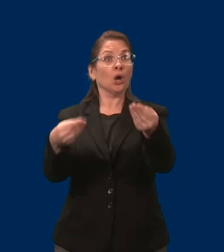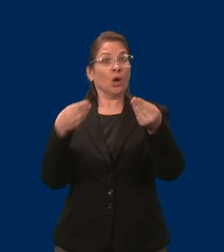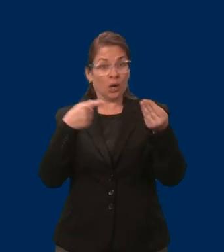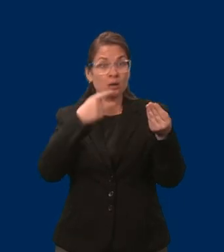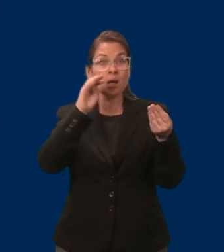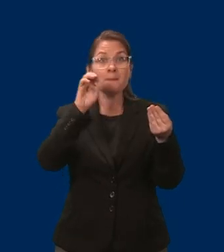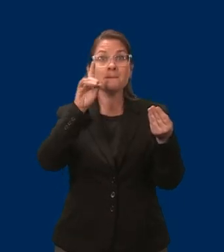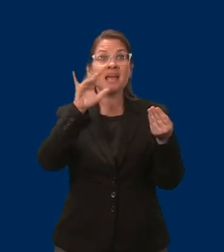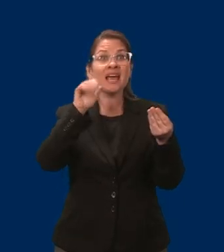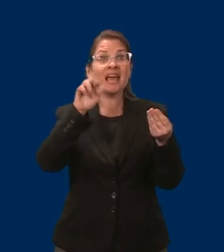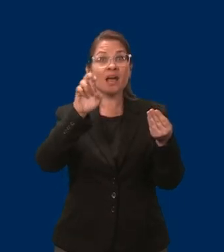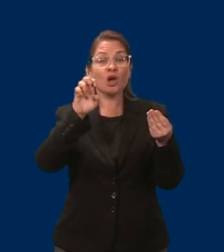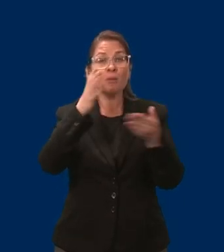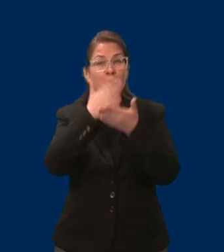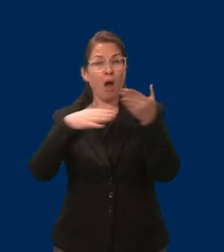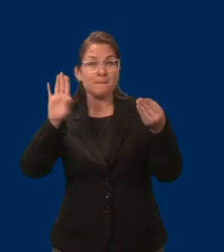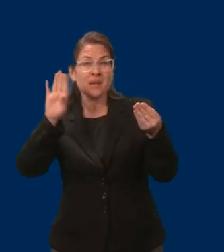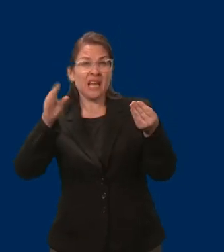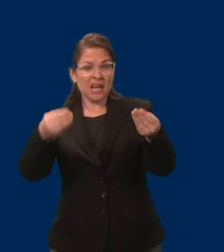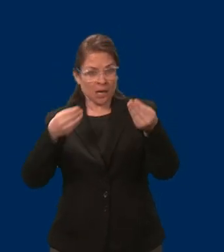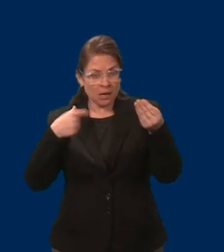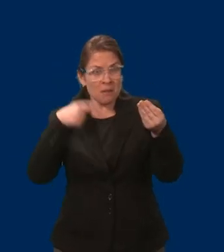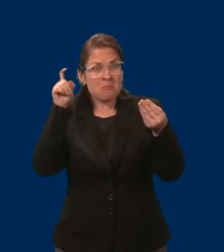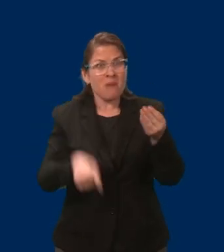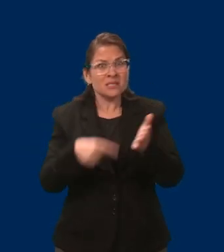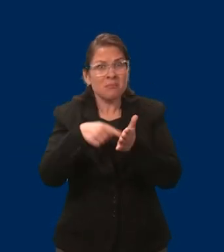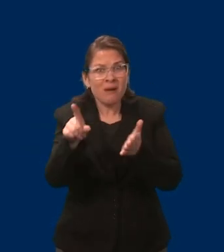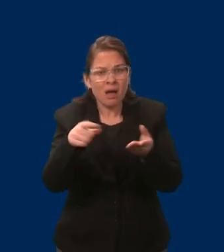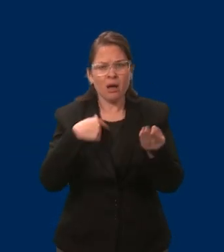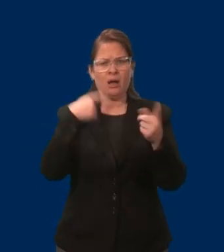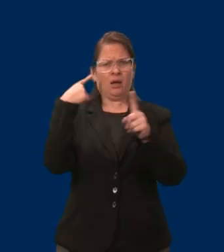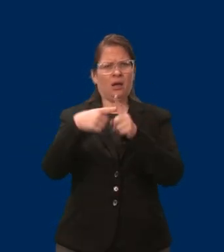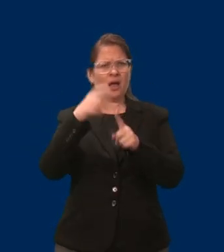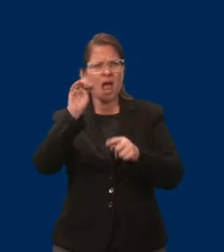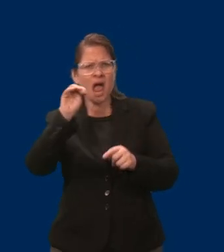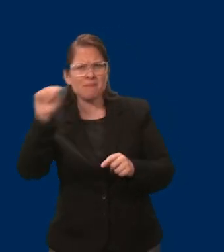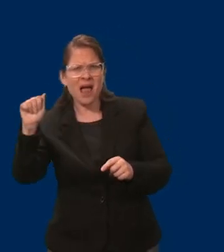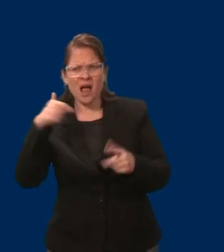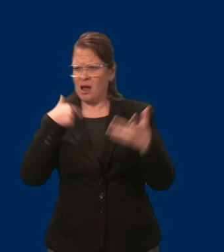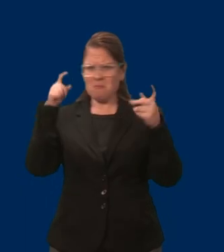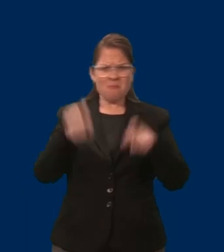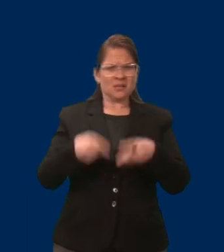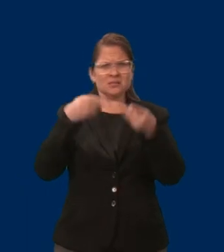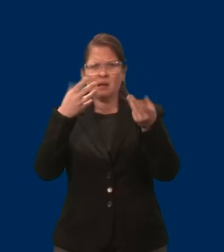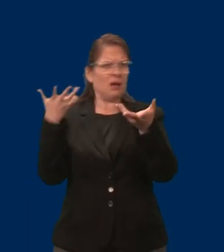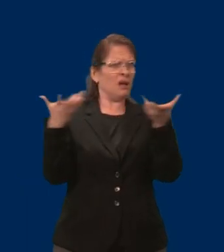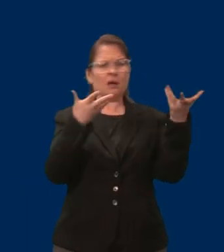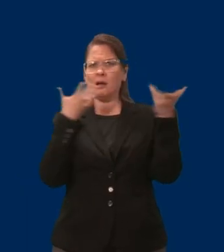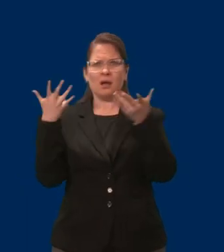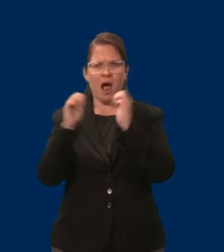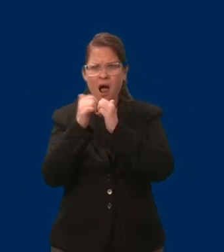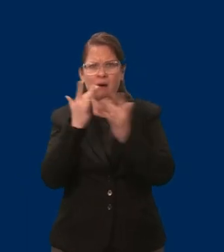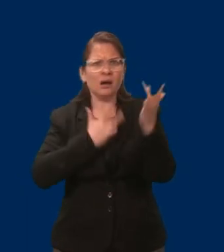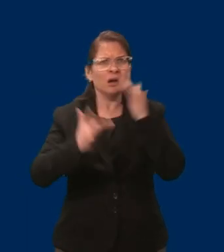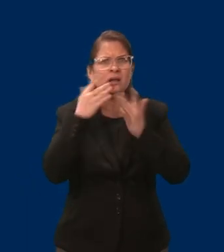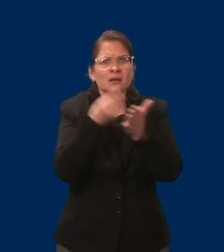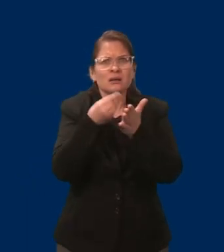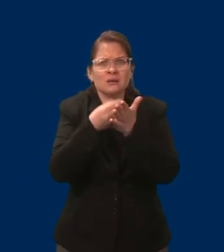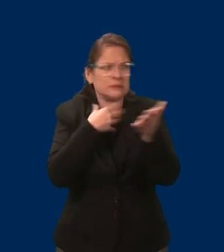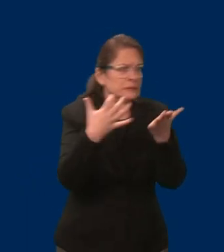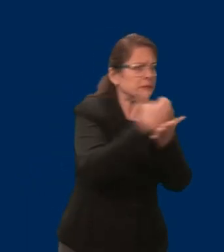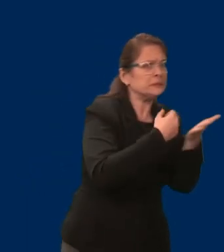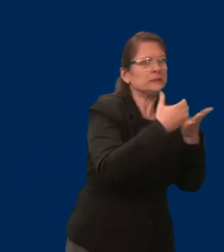MAEPD premium. At this point, I was barely making it by, and everything additional that I made went to my healthcare